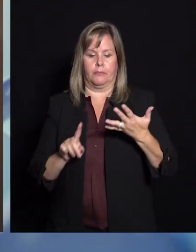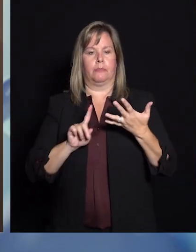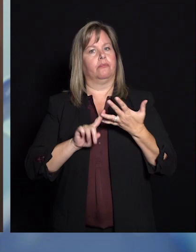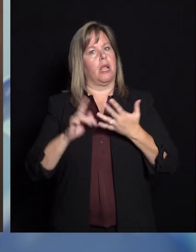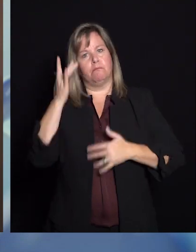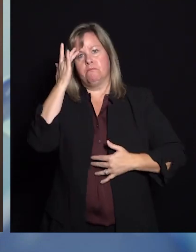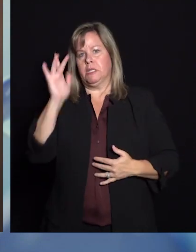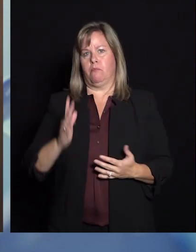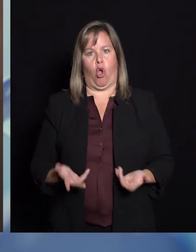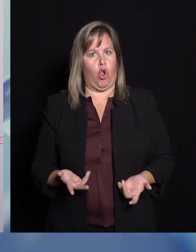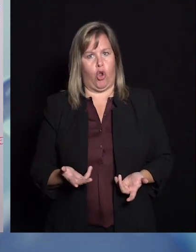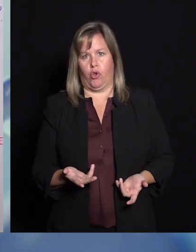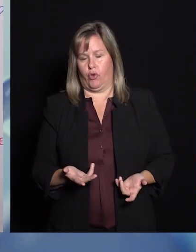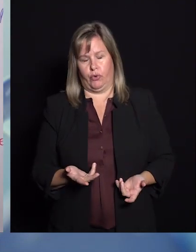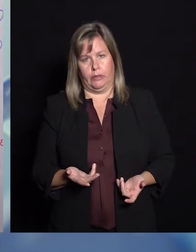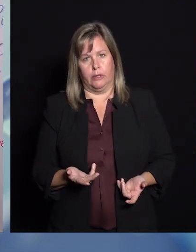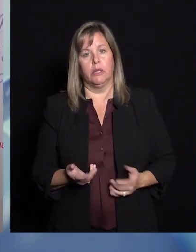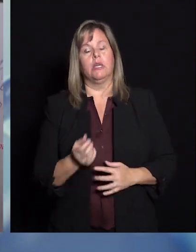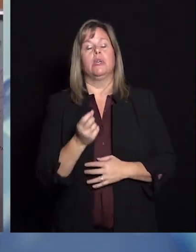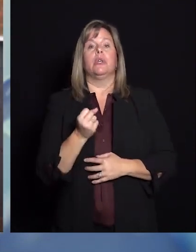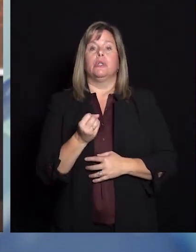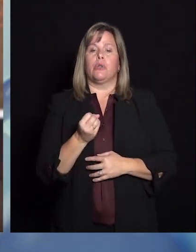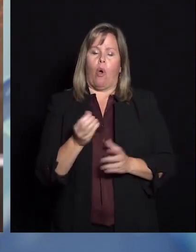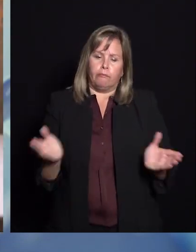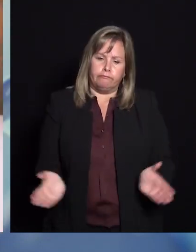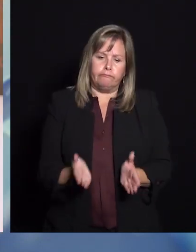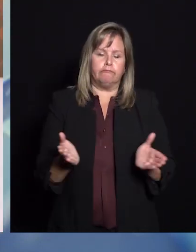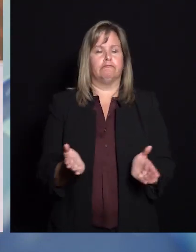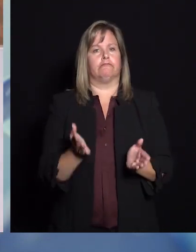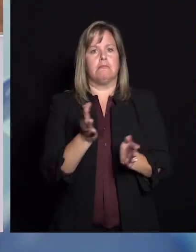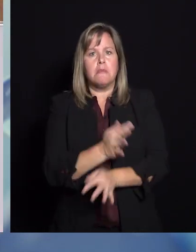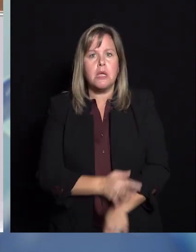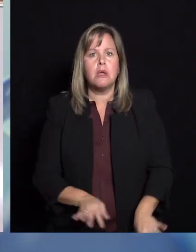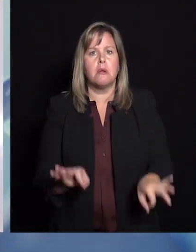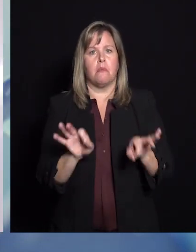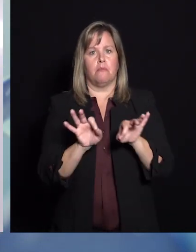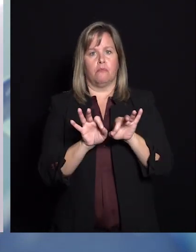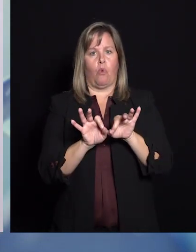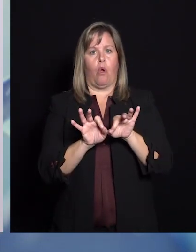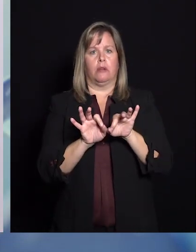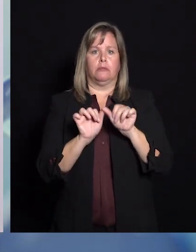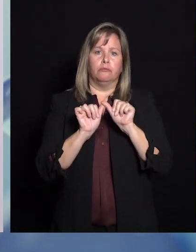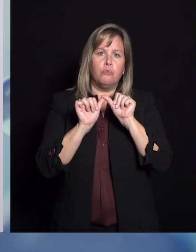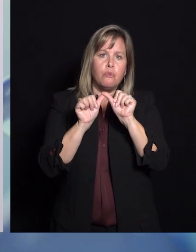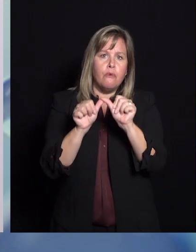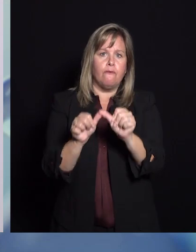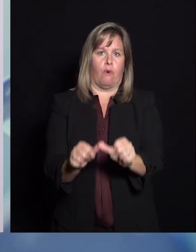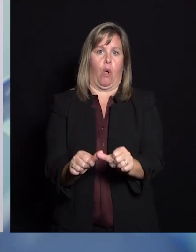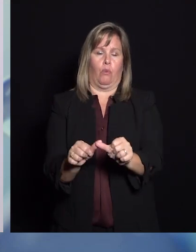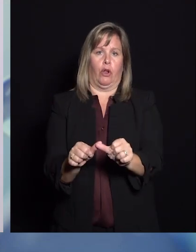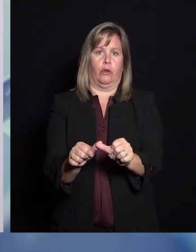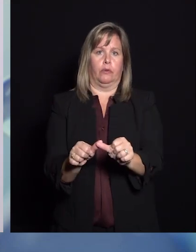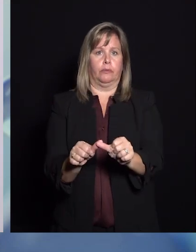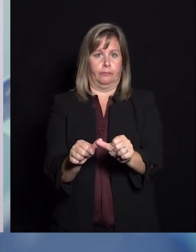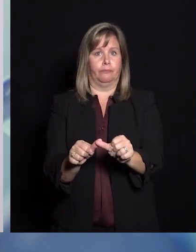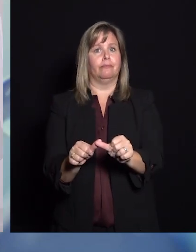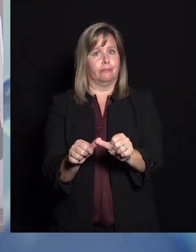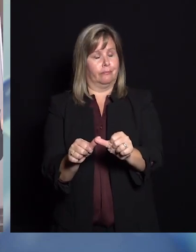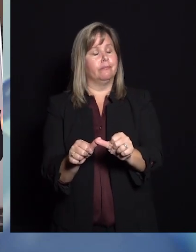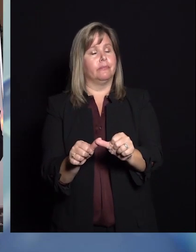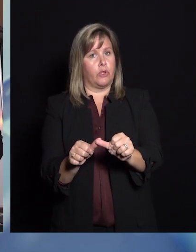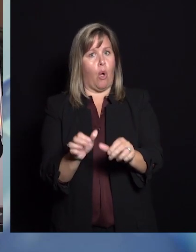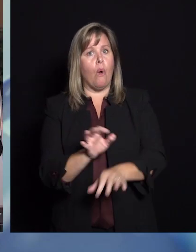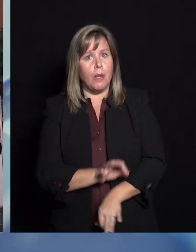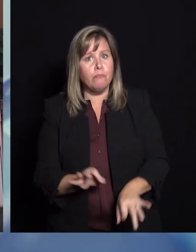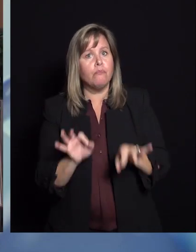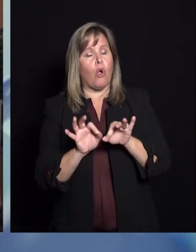this wherever we go. And so I want to encourage everyone, very important as we move forward, that people stay positive. We